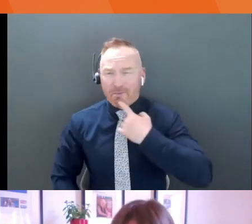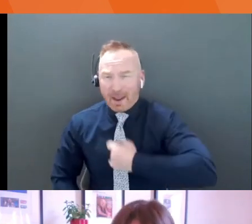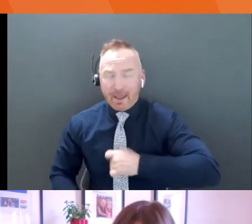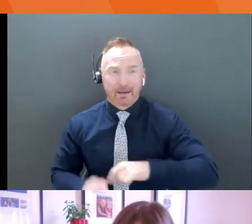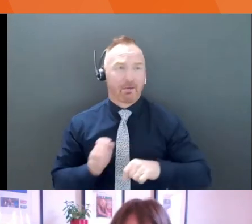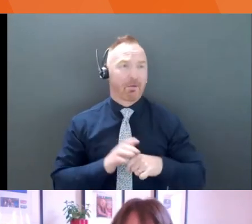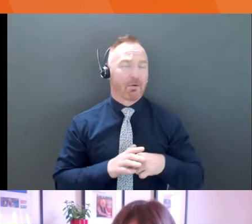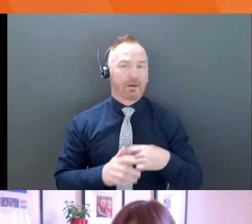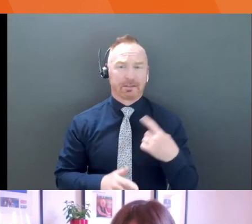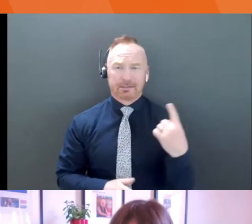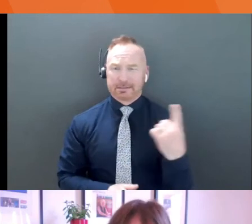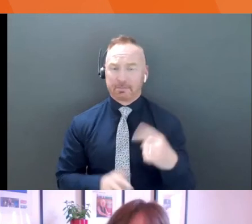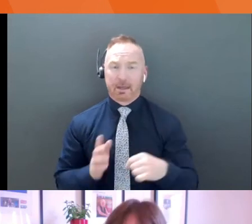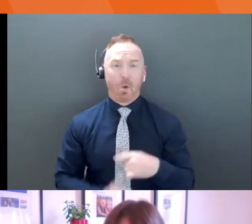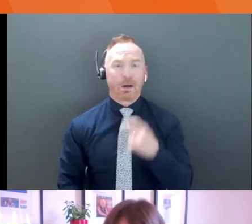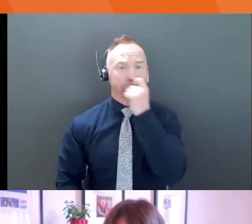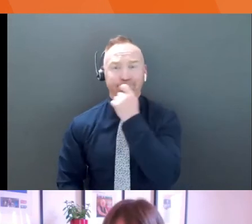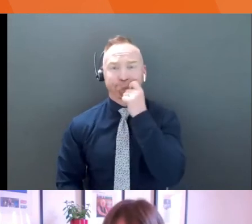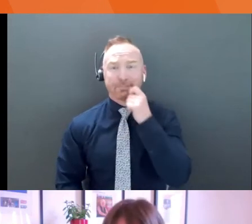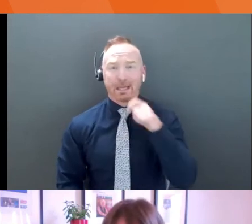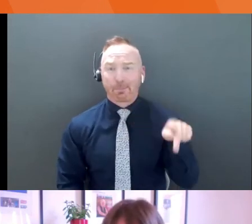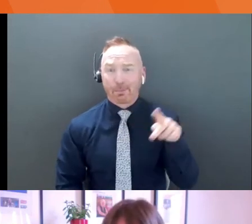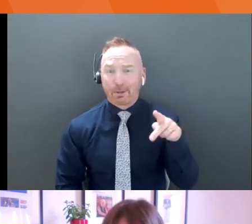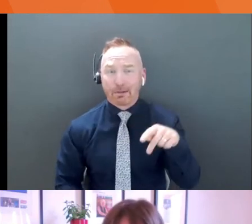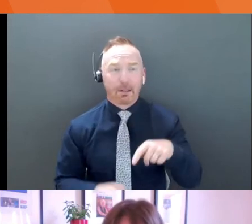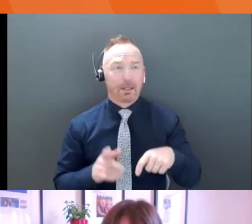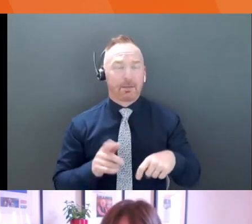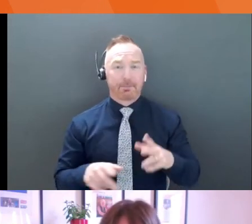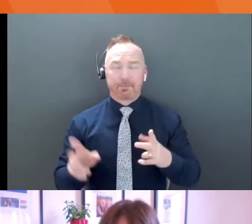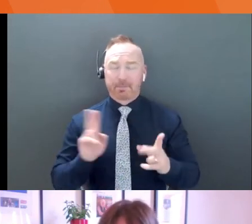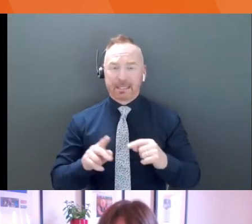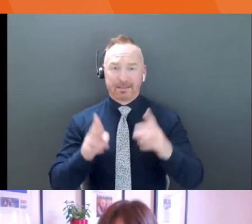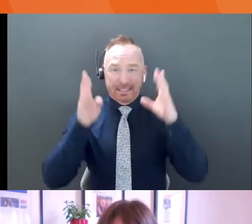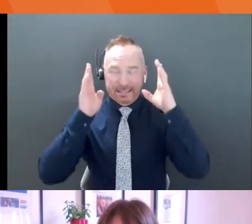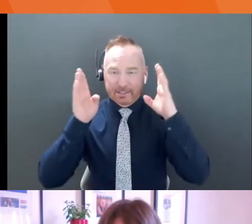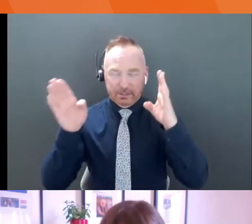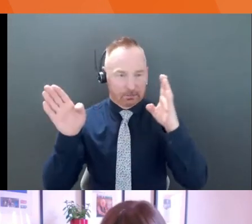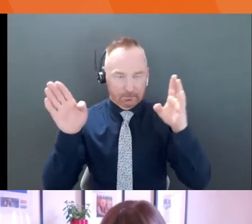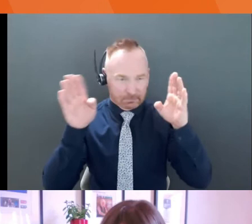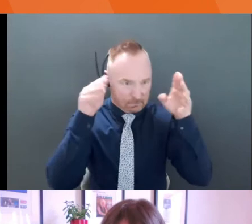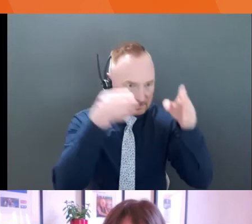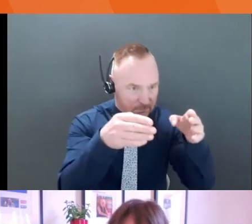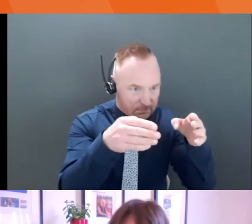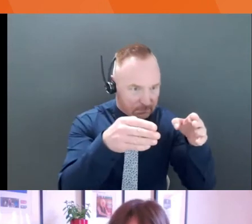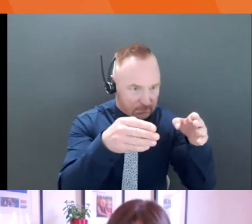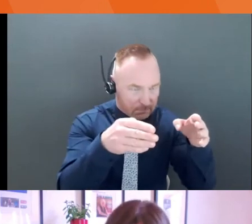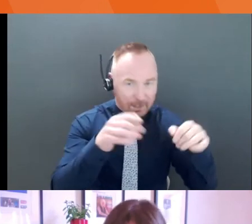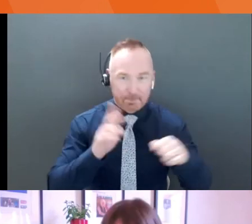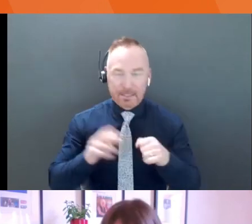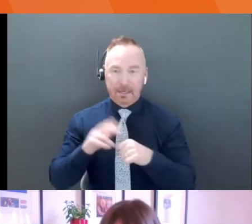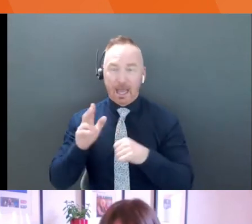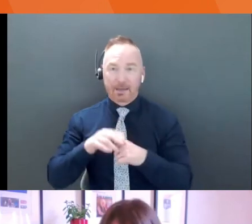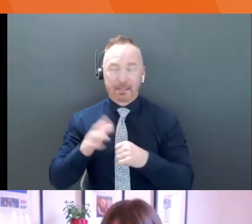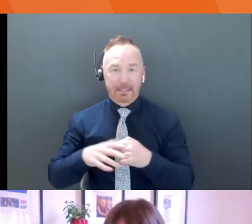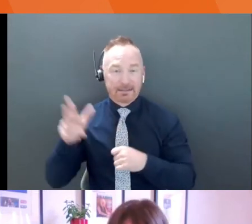going to take away a purple lipstick, something that's going to take away from, uh, you listening to me. So, you know,